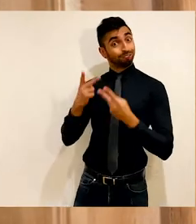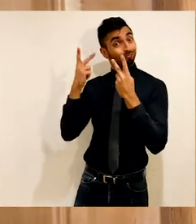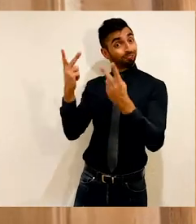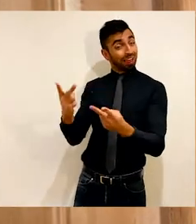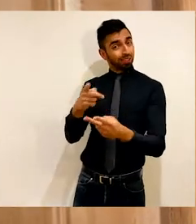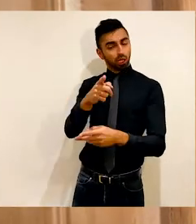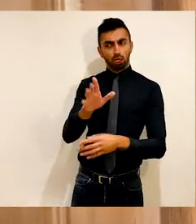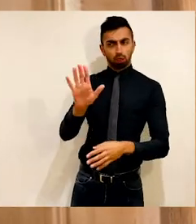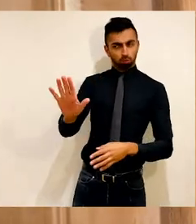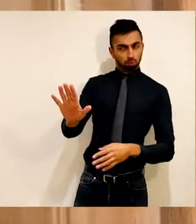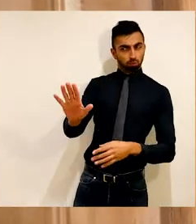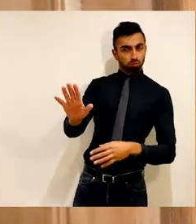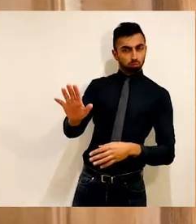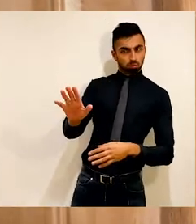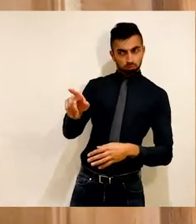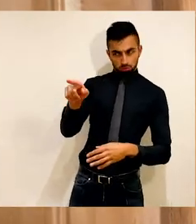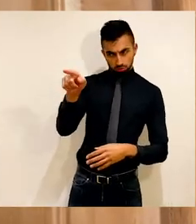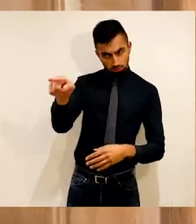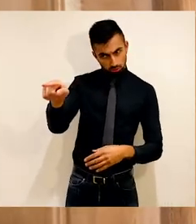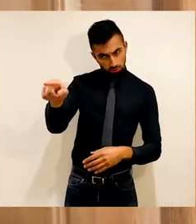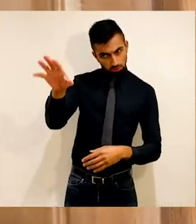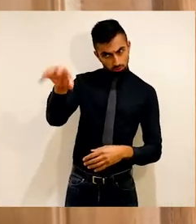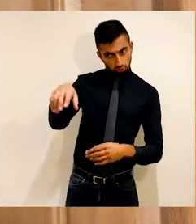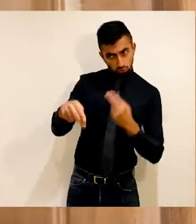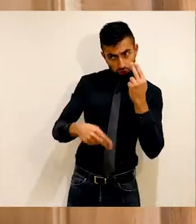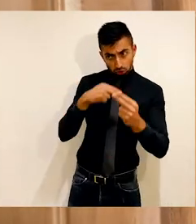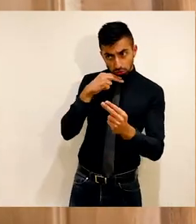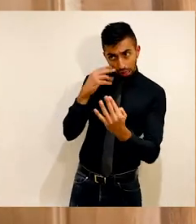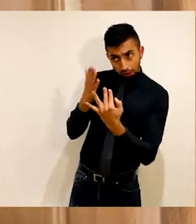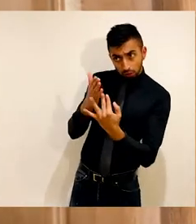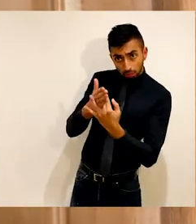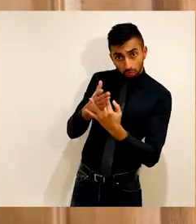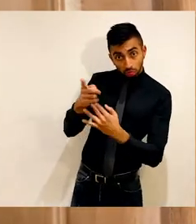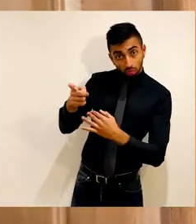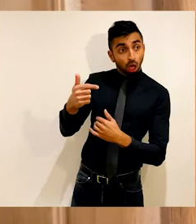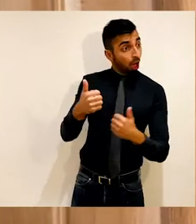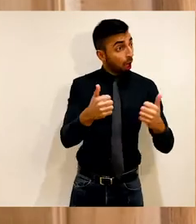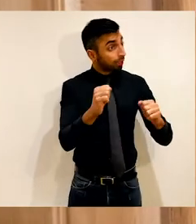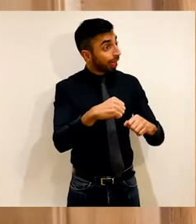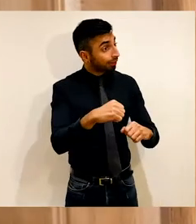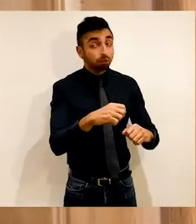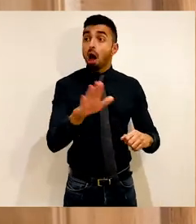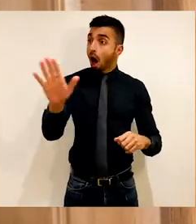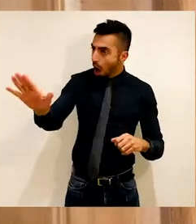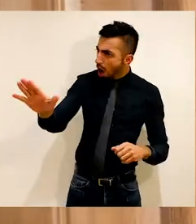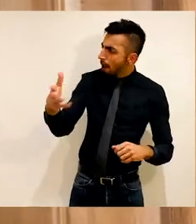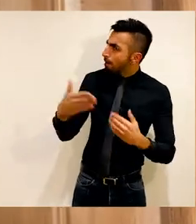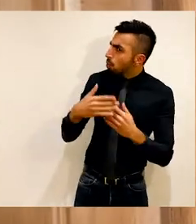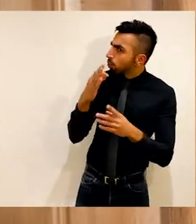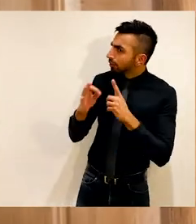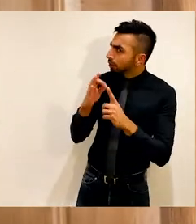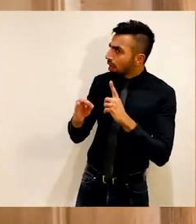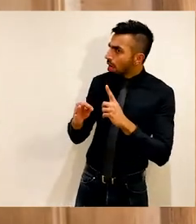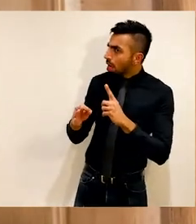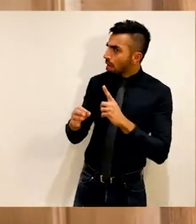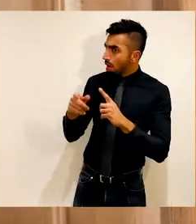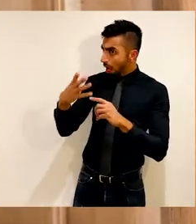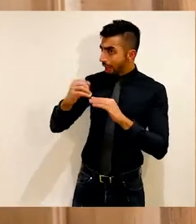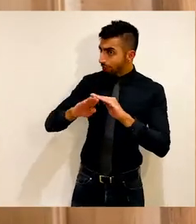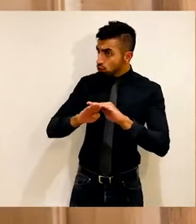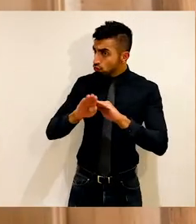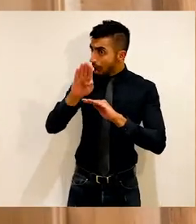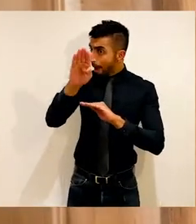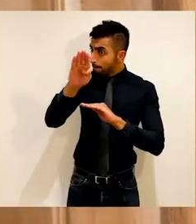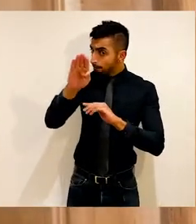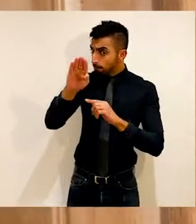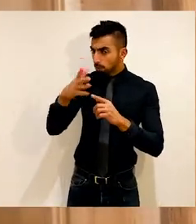When making the booking, ask if the premises is accessible. If they say yes, ask for further details like does it have